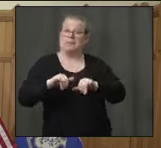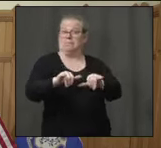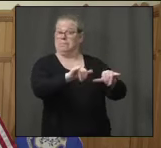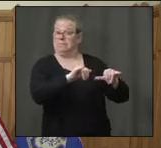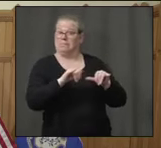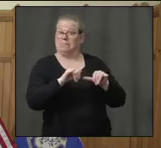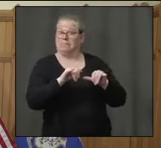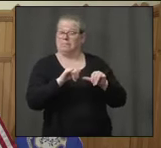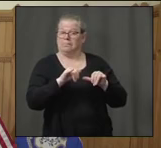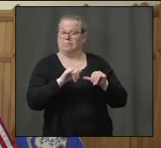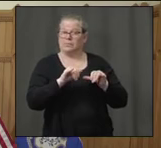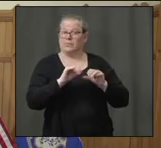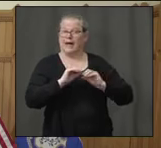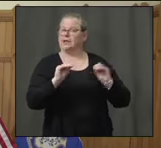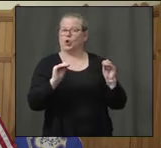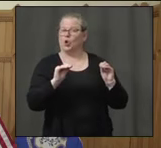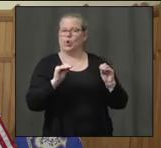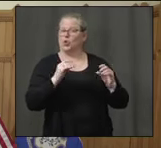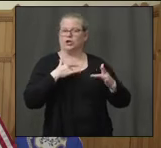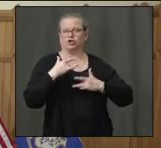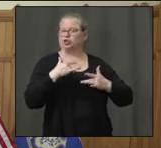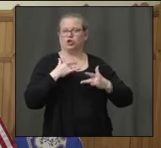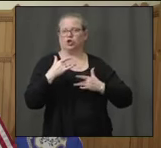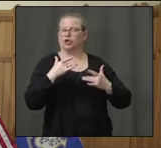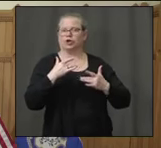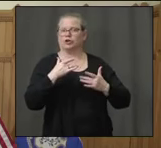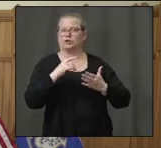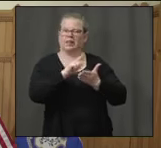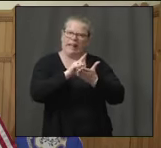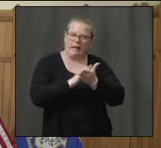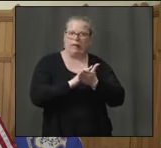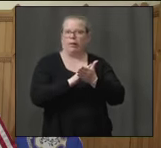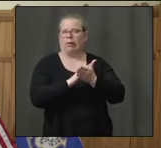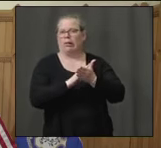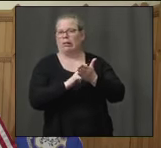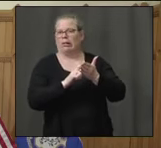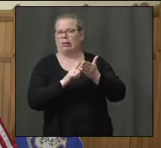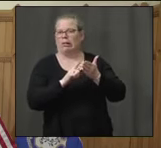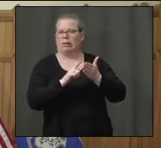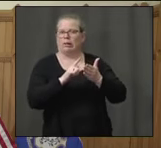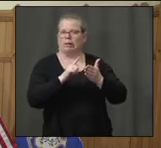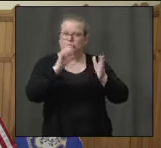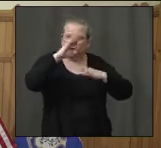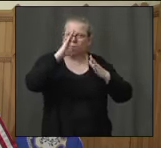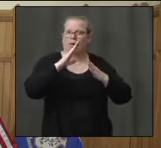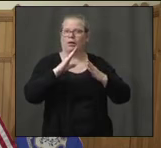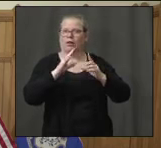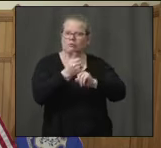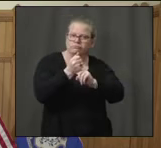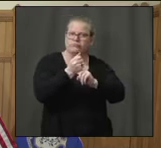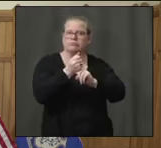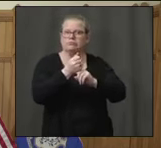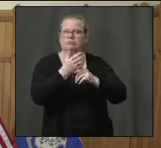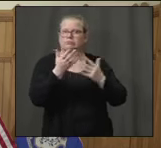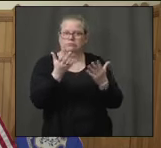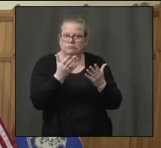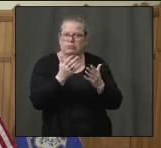other actions taken against their presence in Connecticut? Thank you. Mr. Sarah, please,